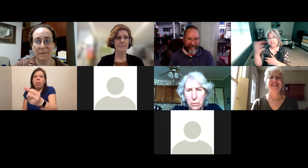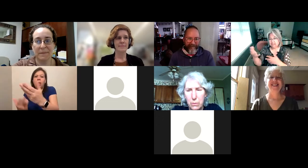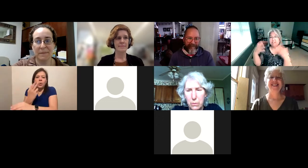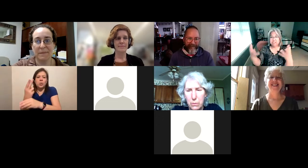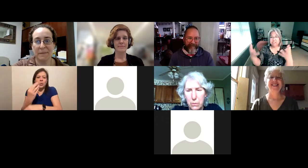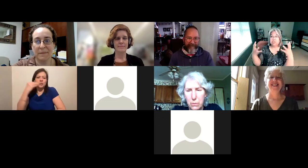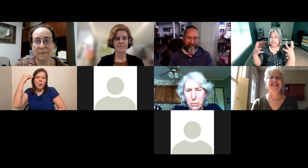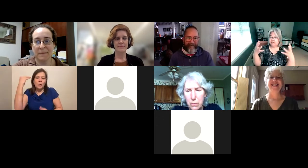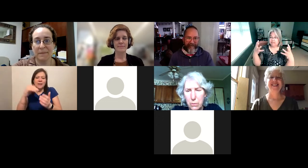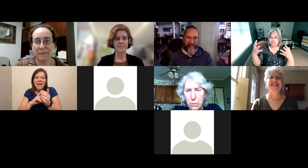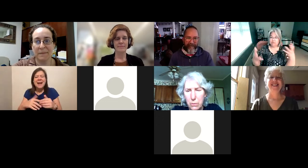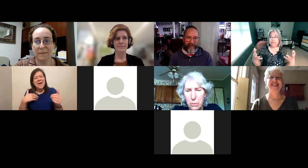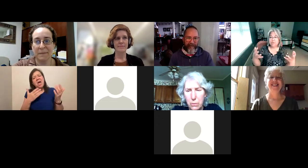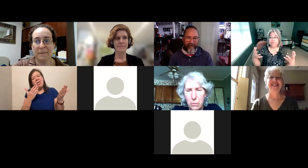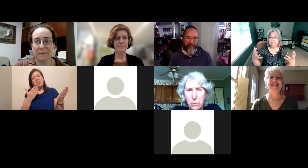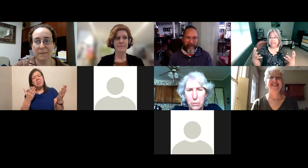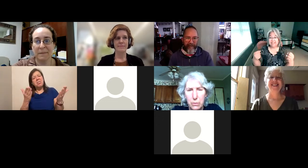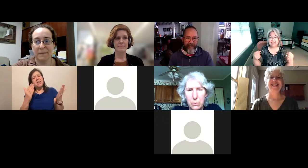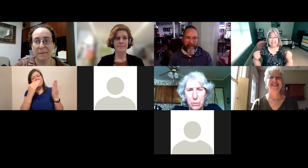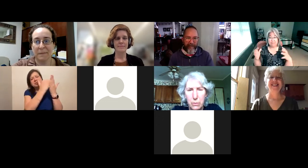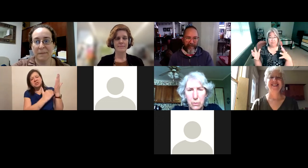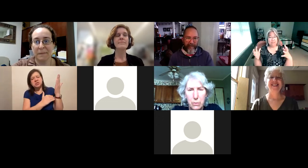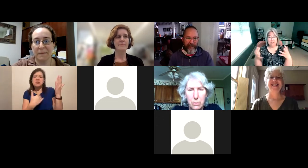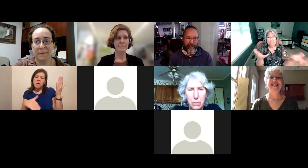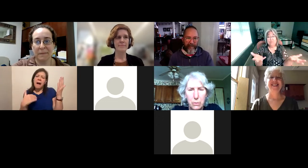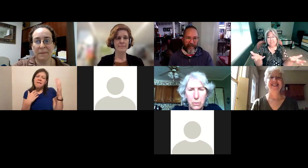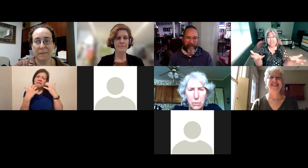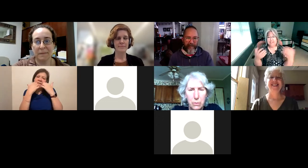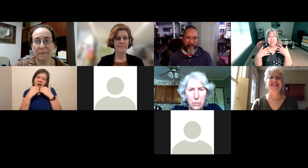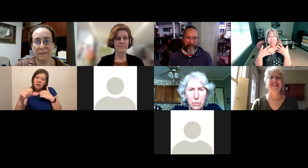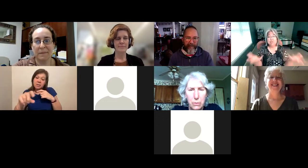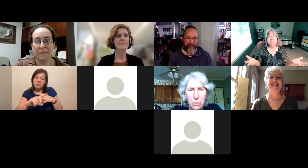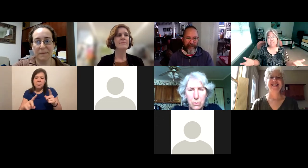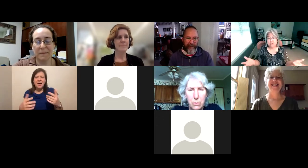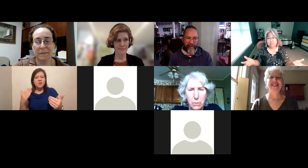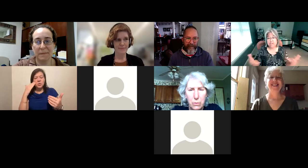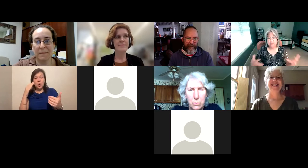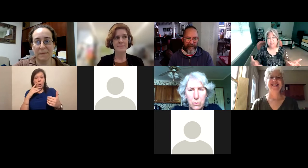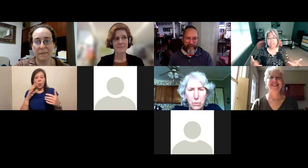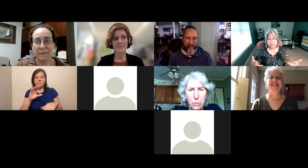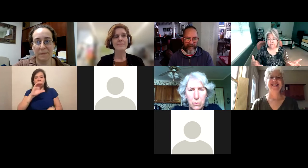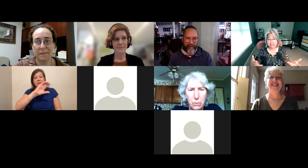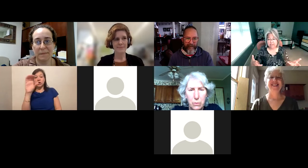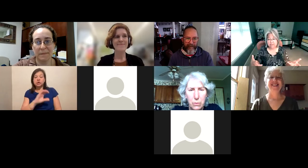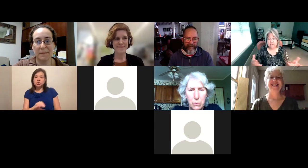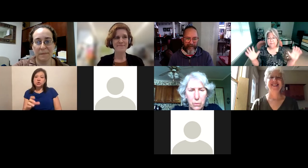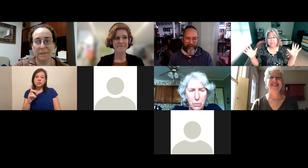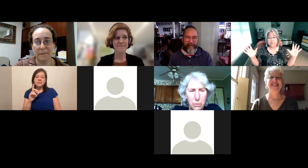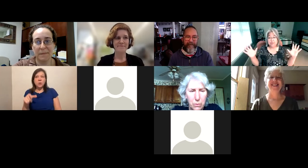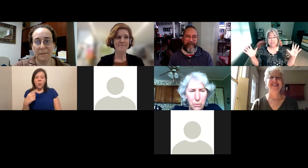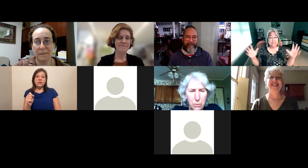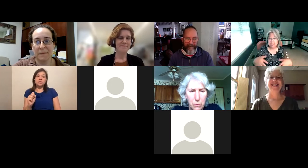And yeah, the listserv has, you know, value for things like that. But when you know what it's like, you know, doing Zoom can only be so effective